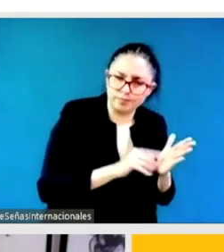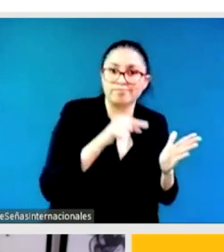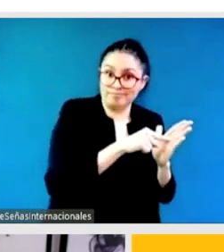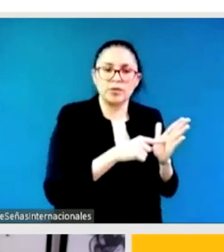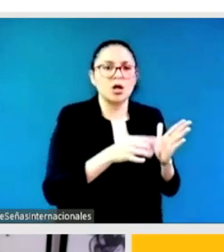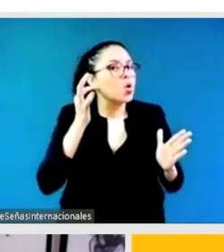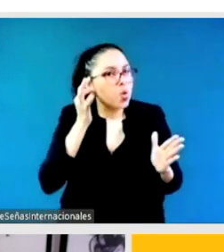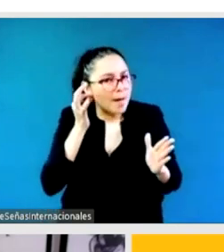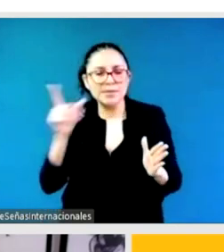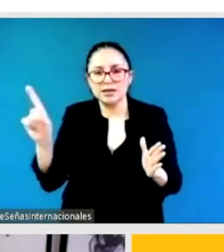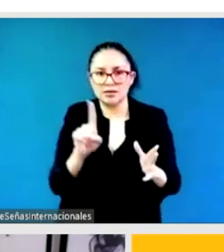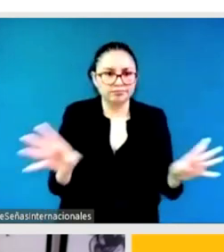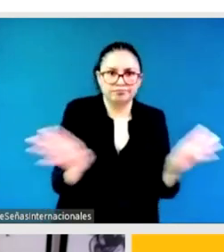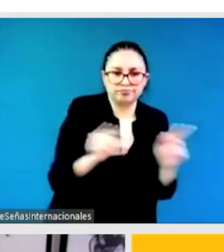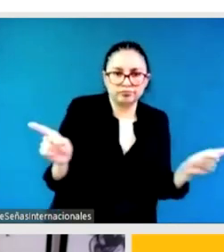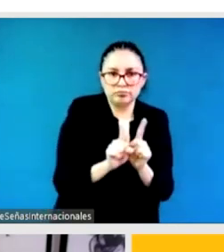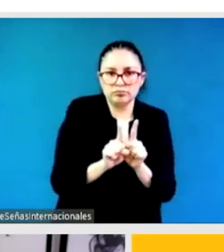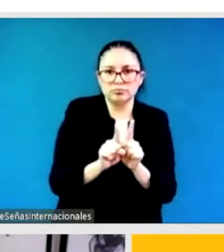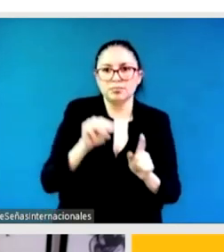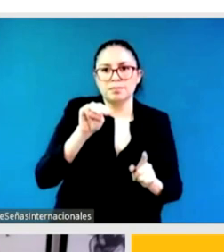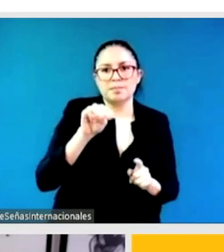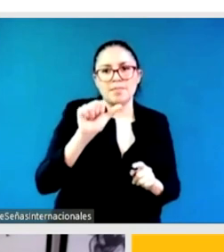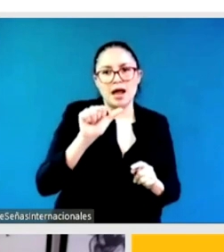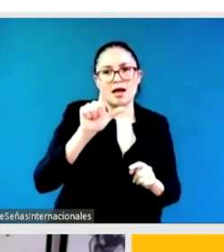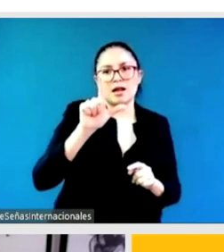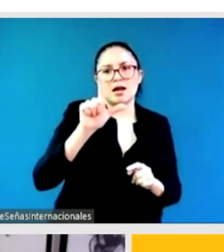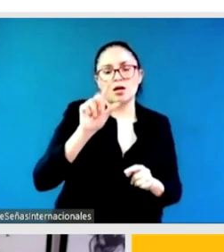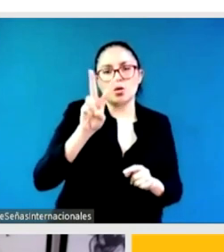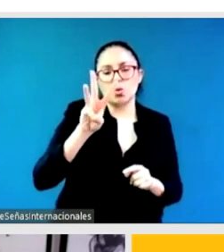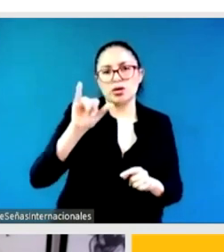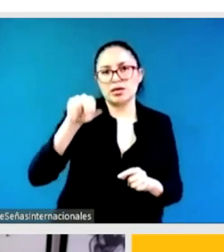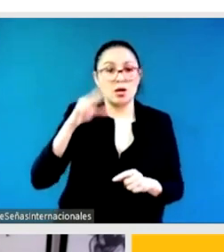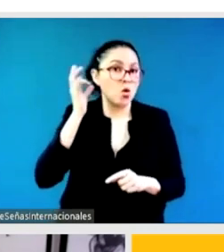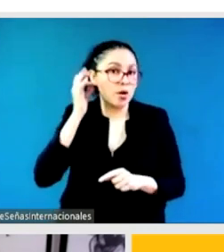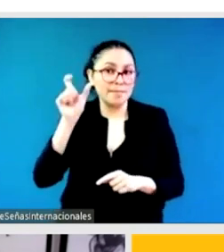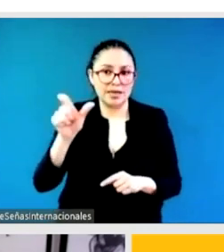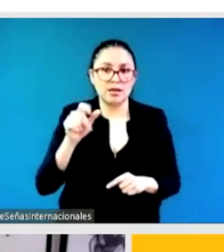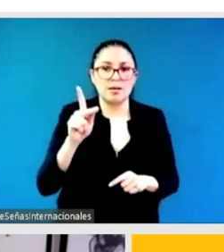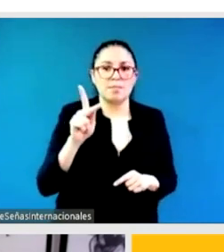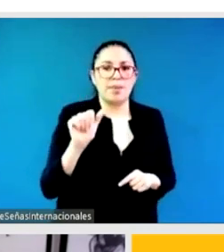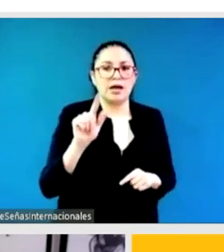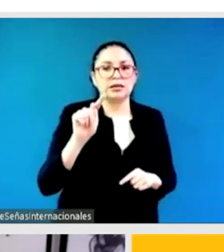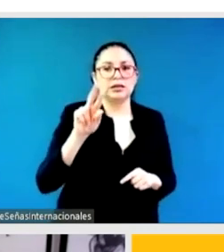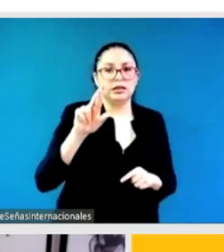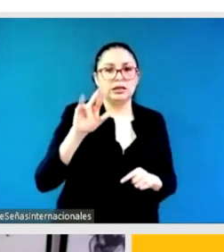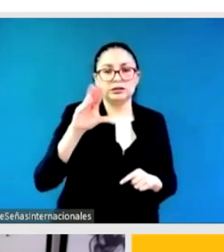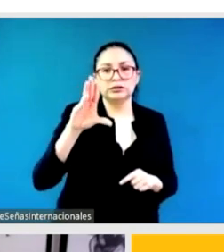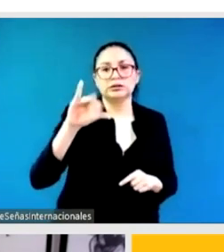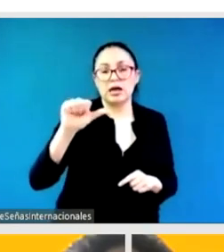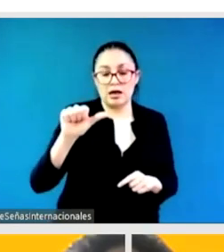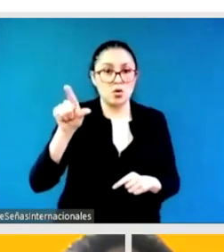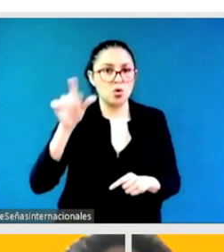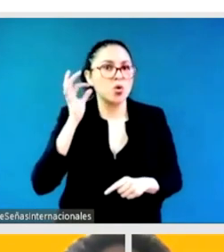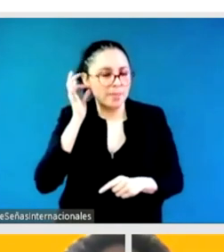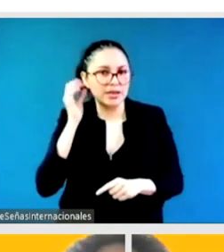Excellency, Dr. Patricia Cagliatti, to talk to us a little bit about the principles of the action